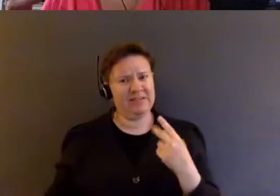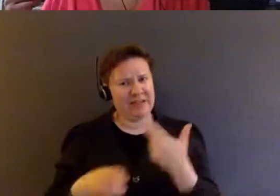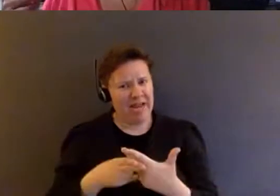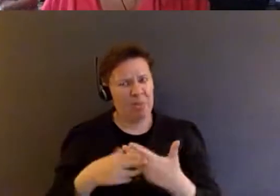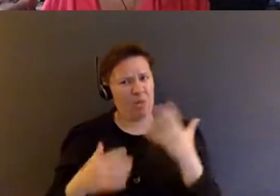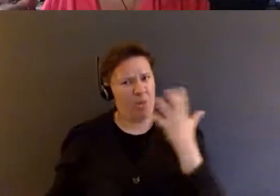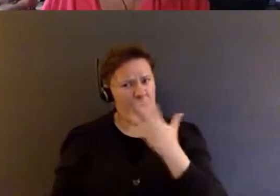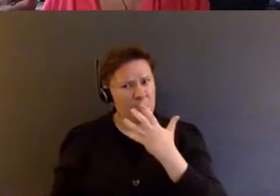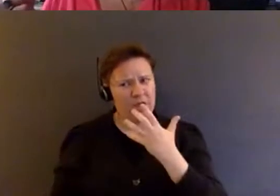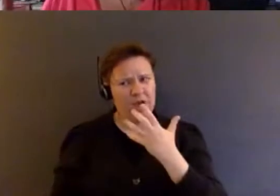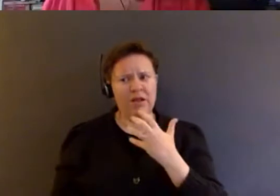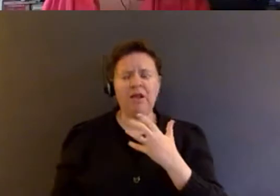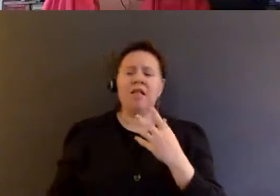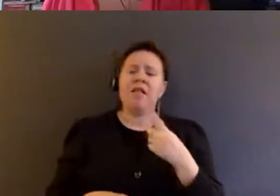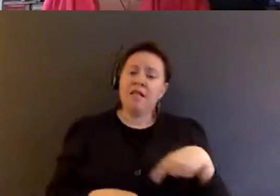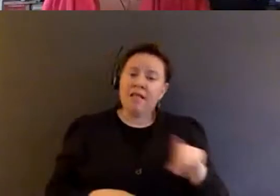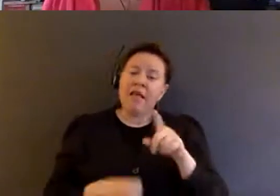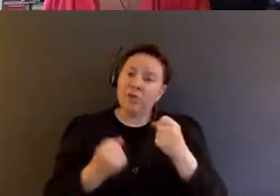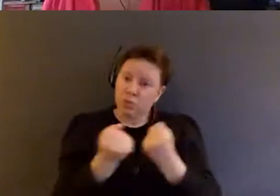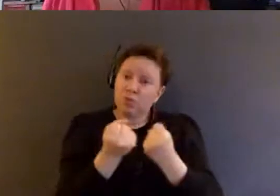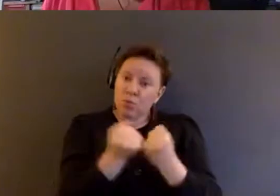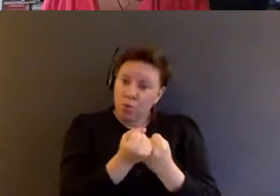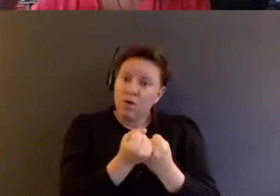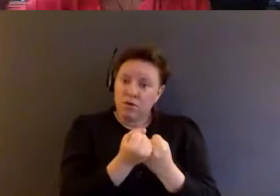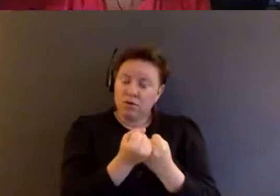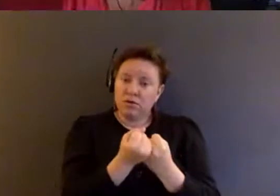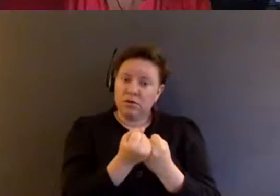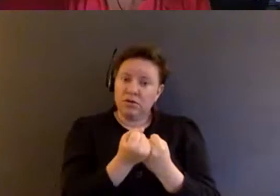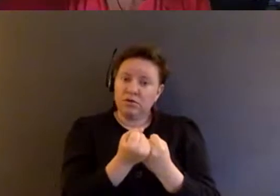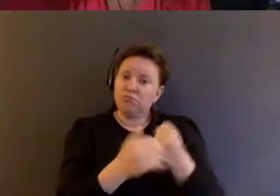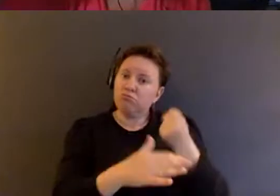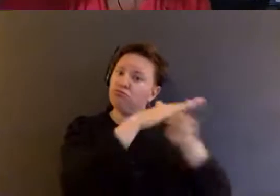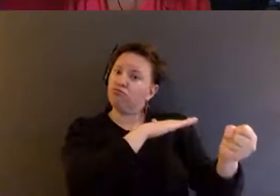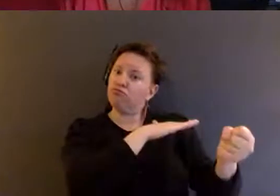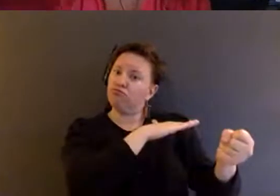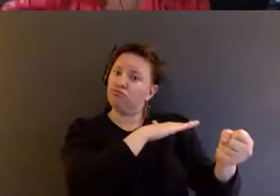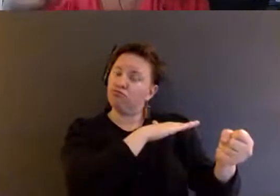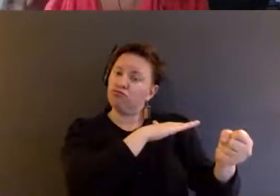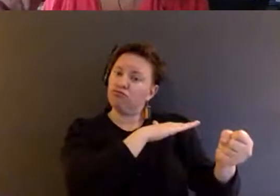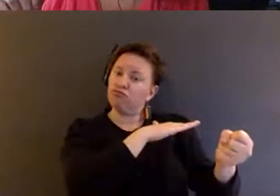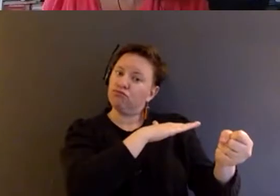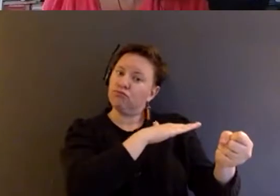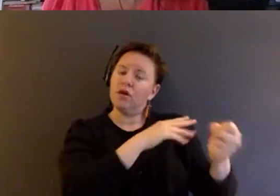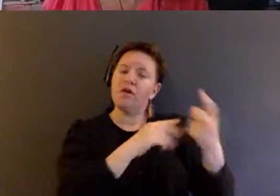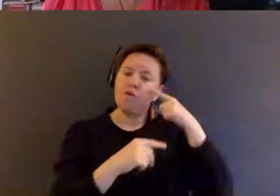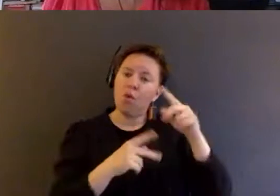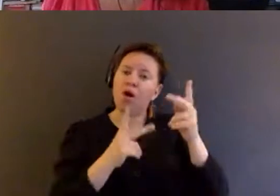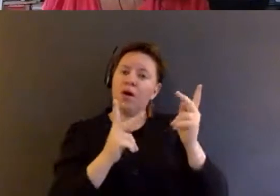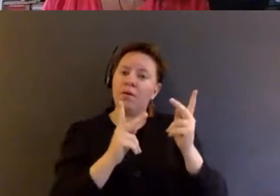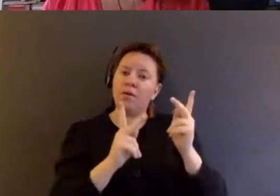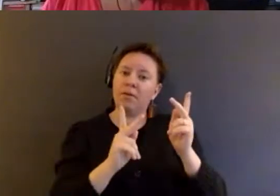support institutionalization for people with